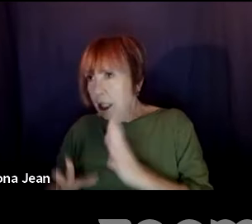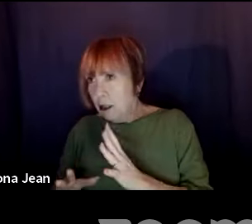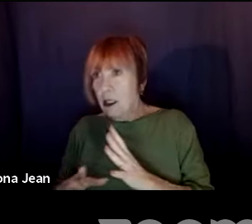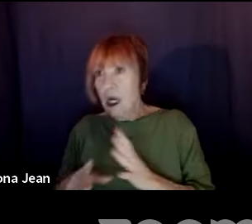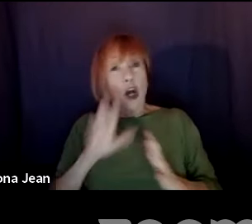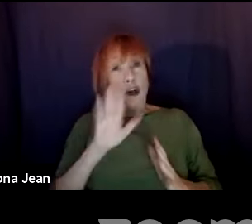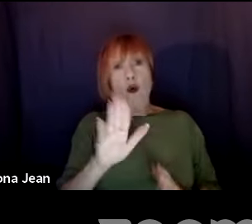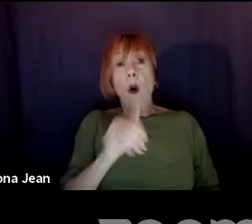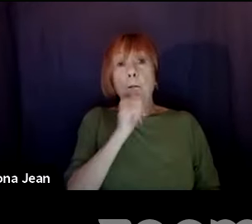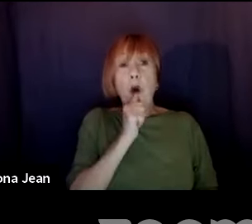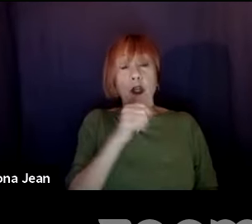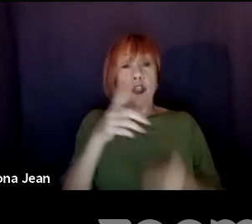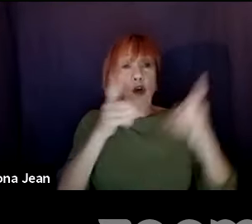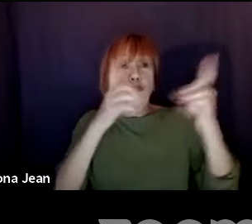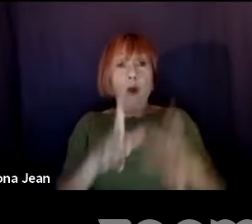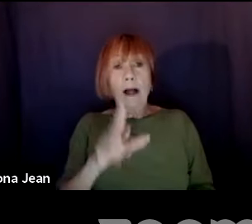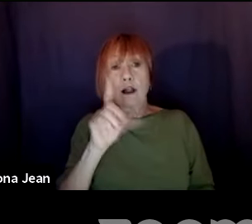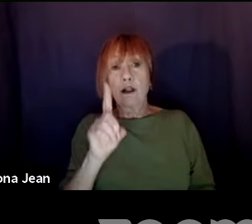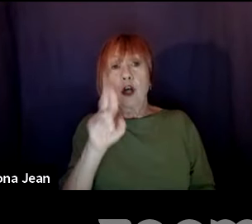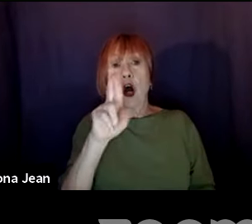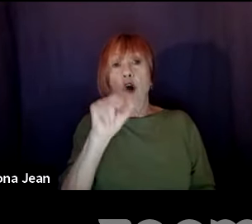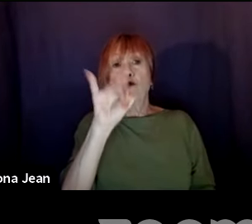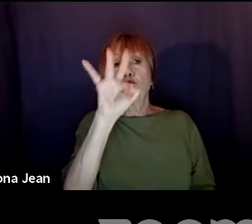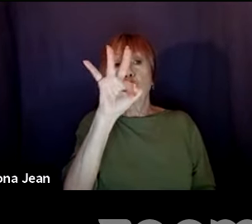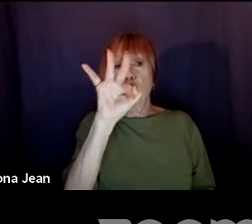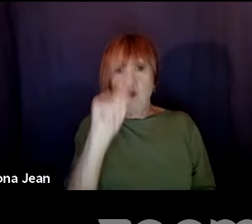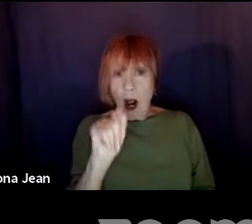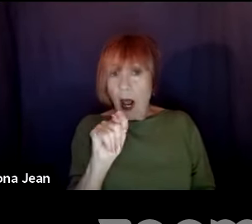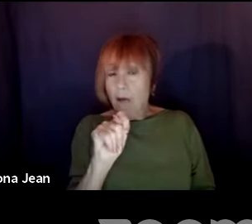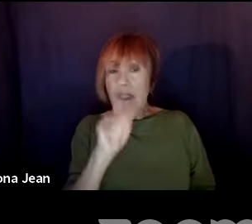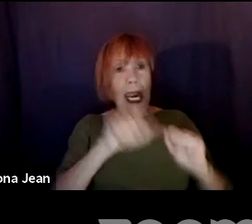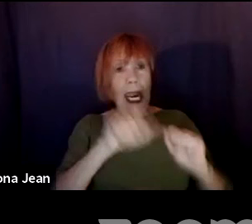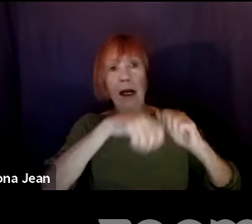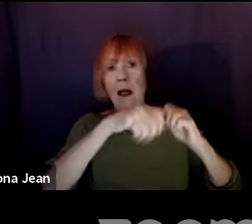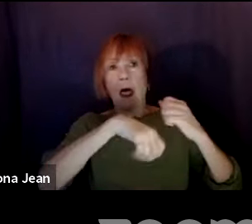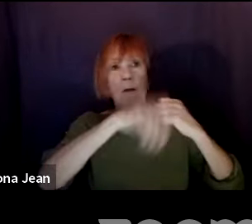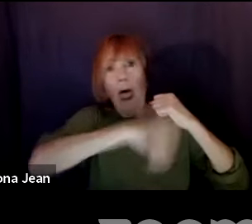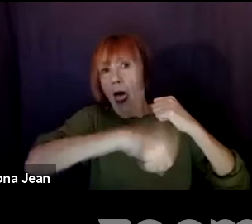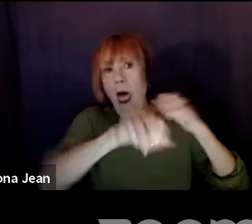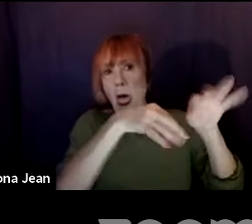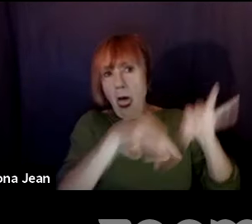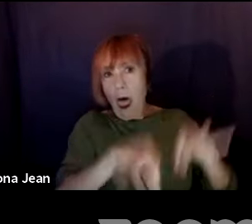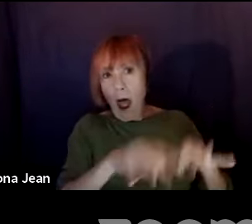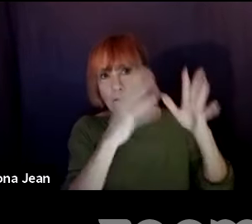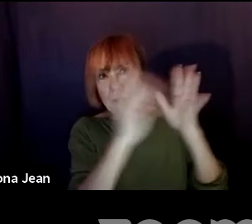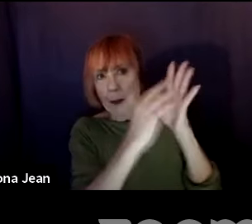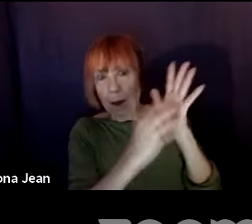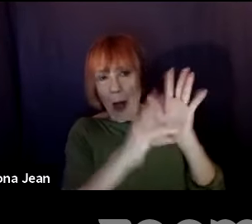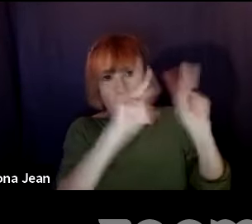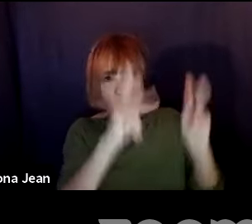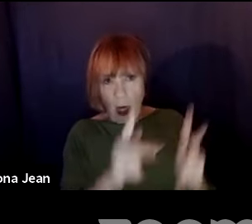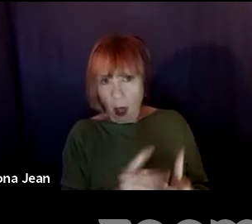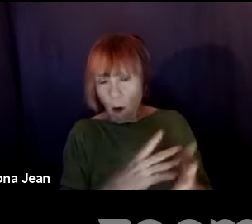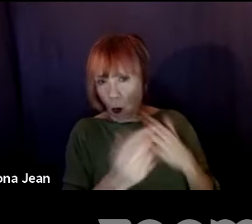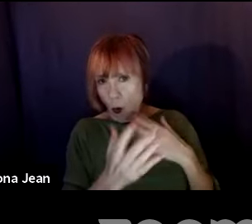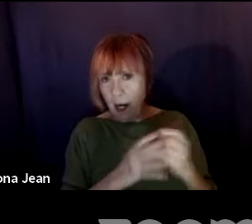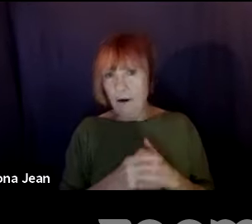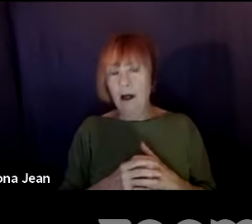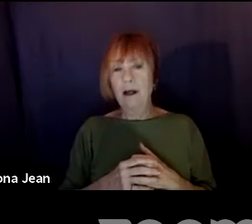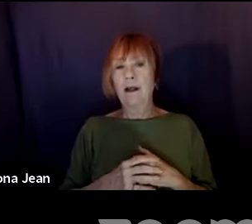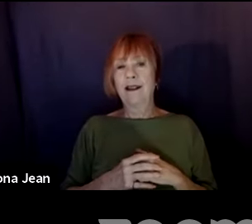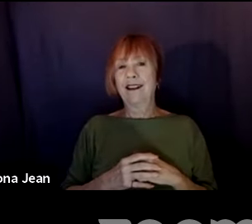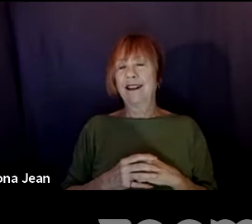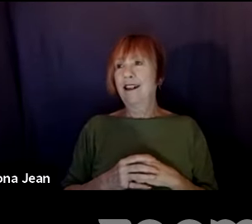much information for when you are on set. That's, that's a good point, because as a writer-director myself, I can fall